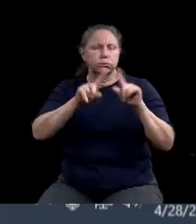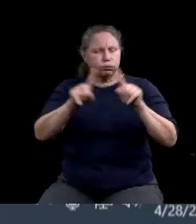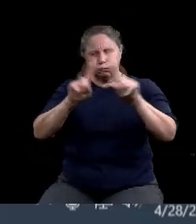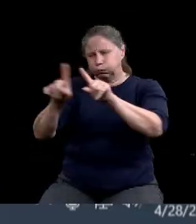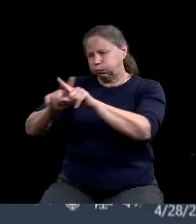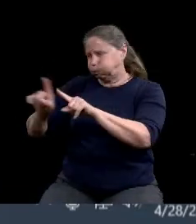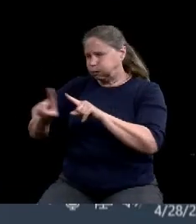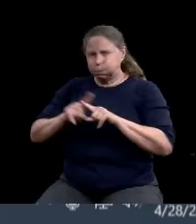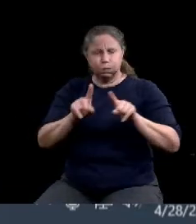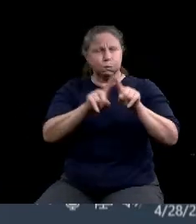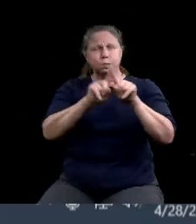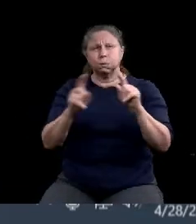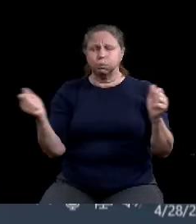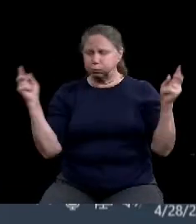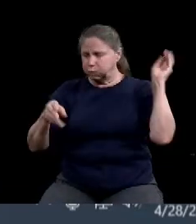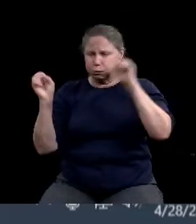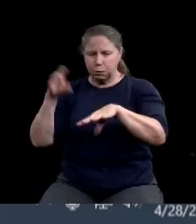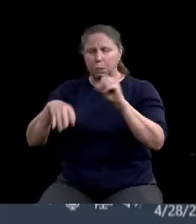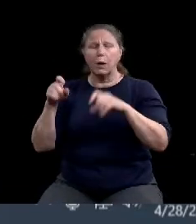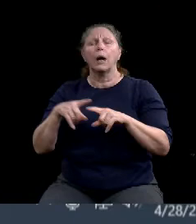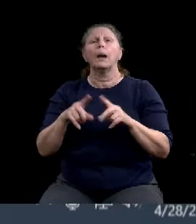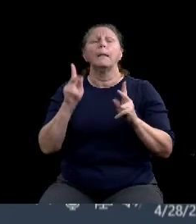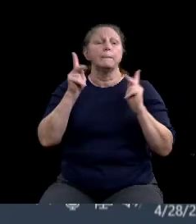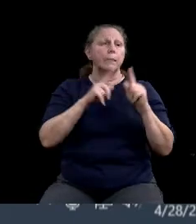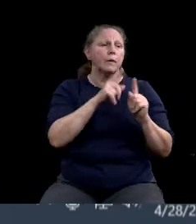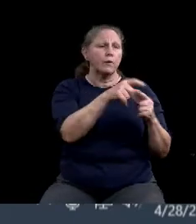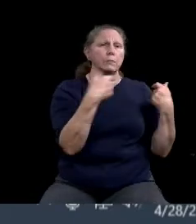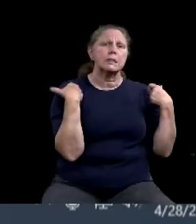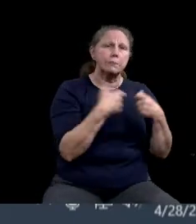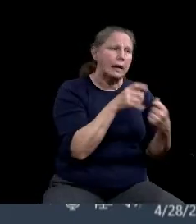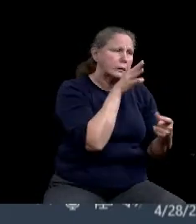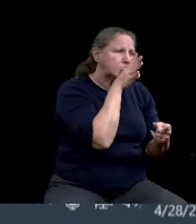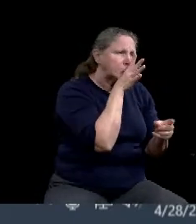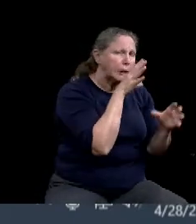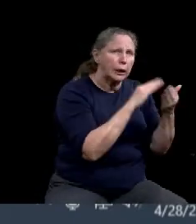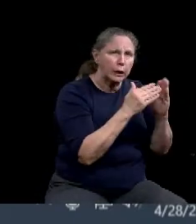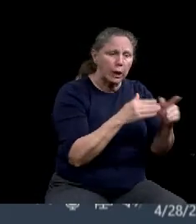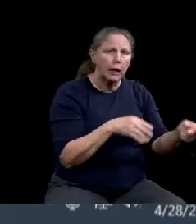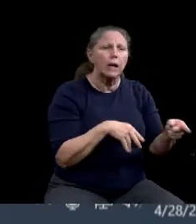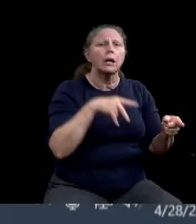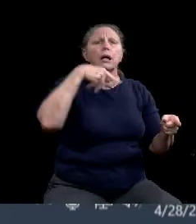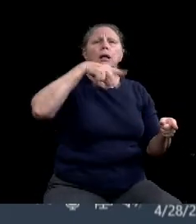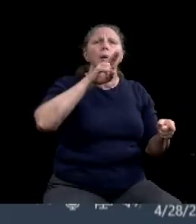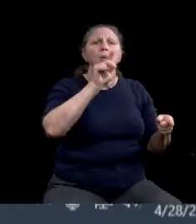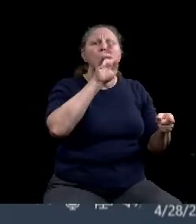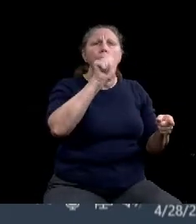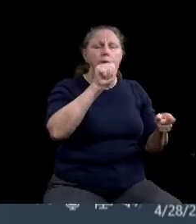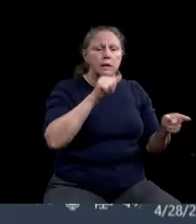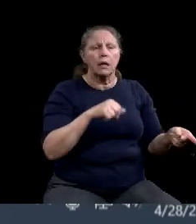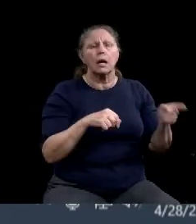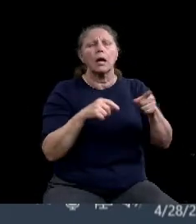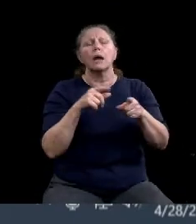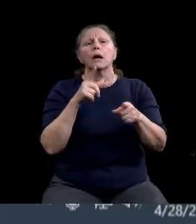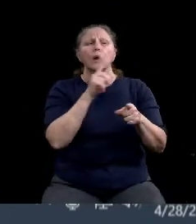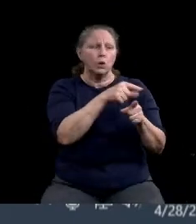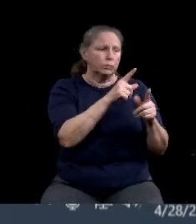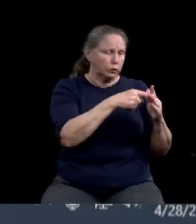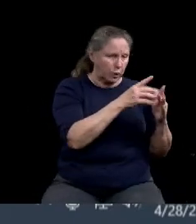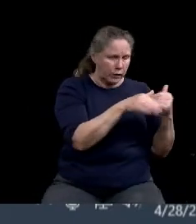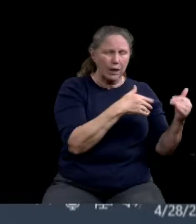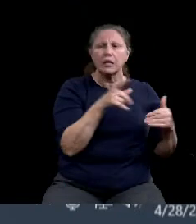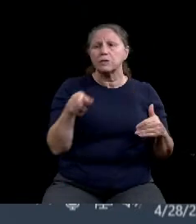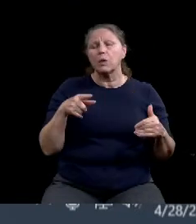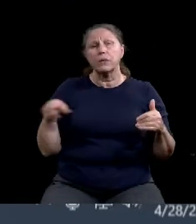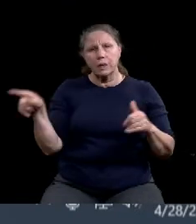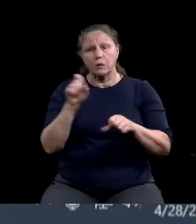the Spanish speaking community, La Puerta and grassroots. And so this is just an effort. And I'm really proud to say that we